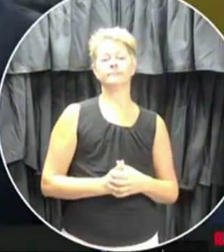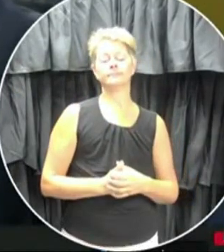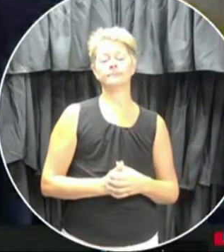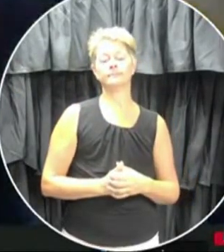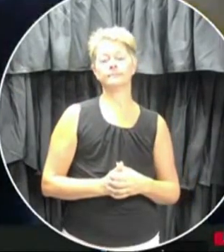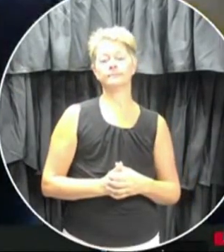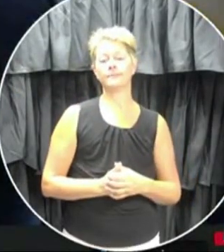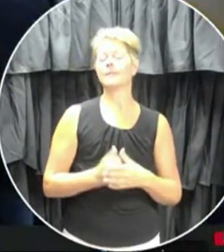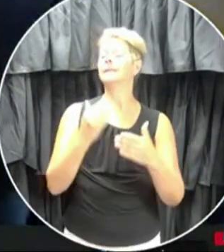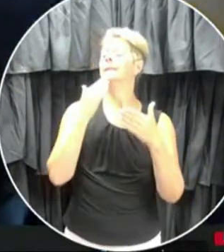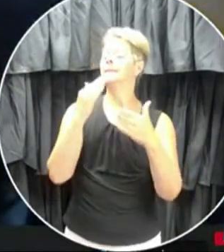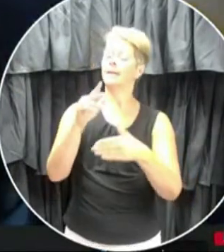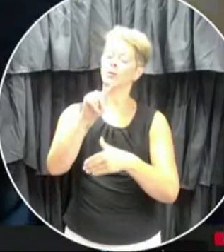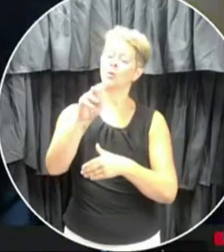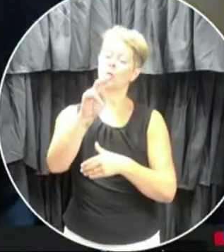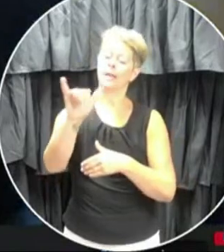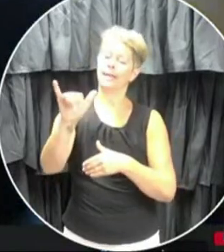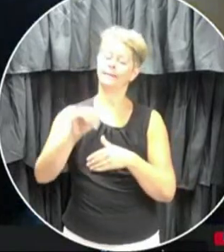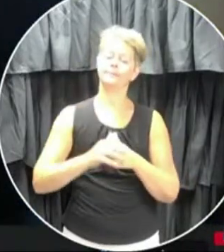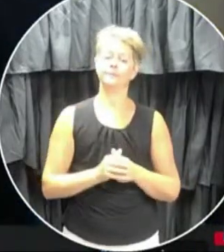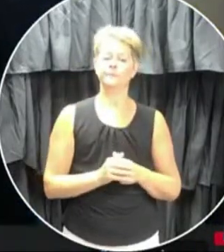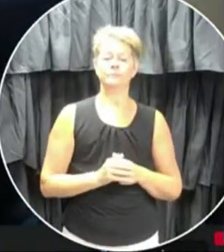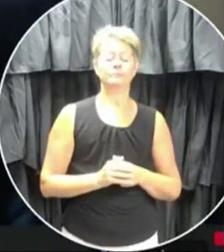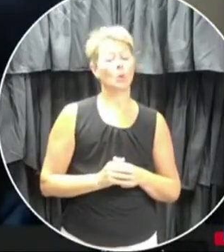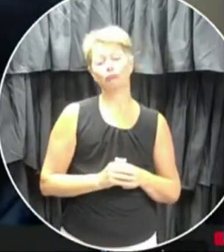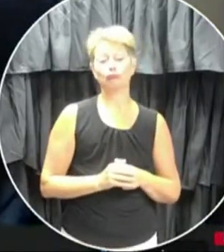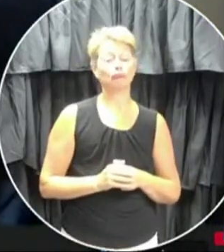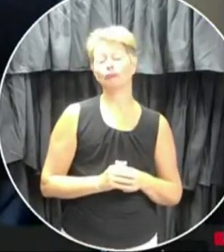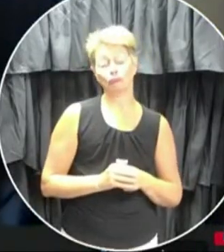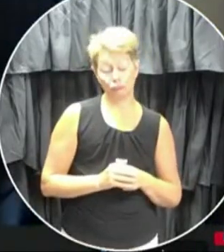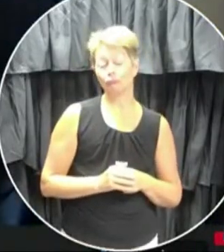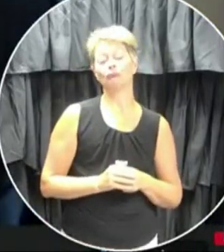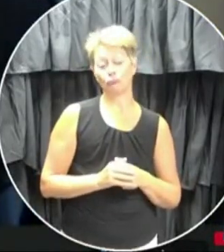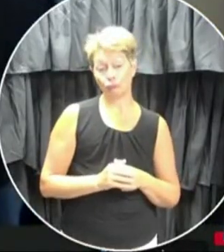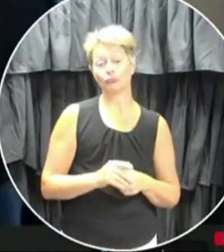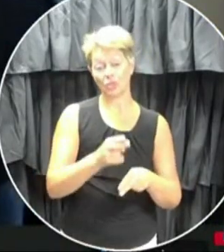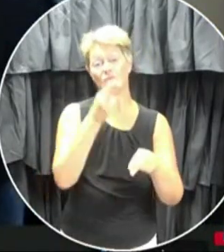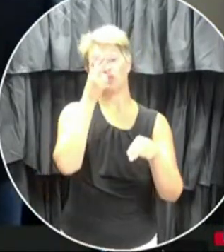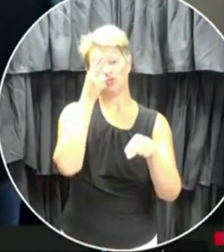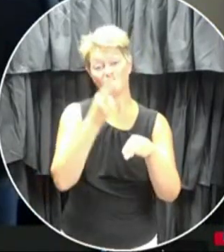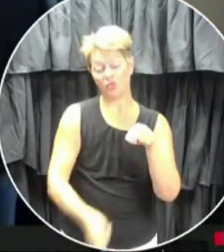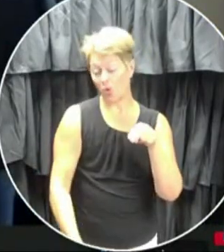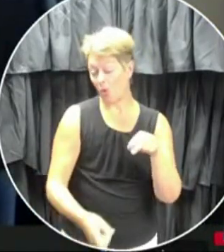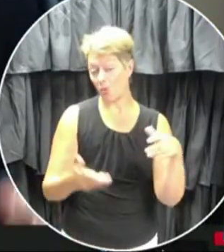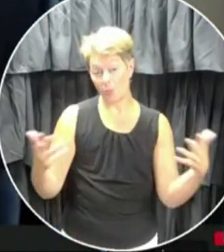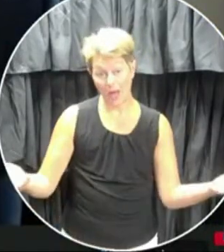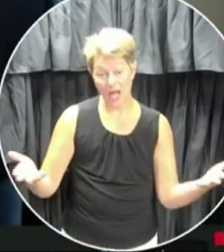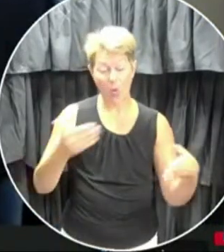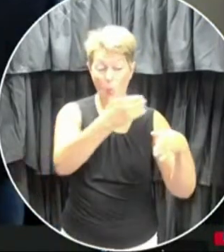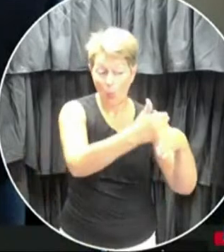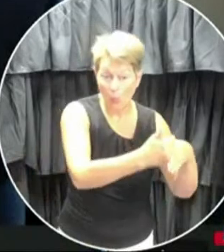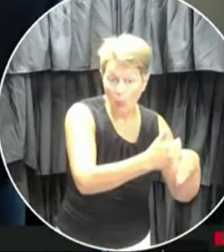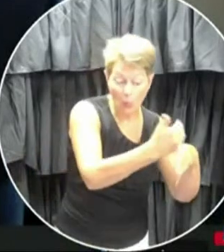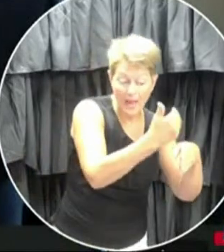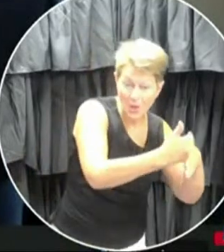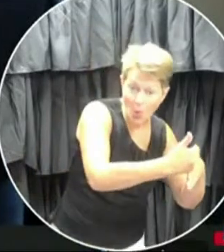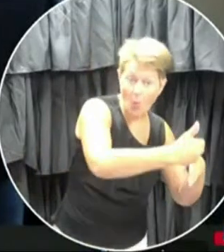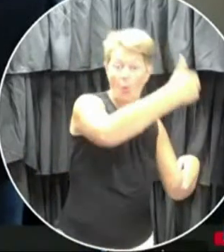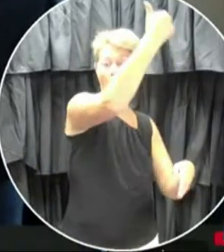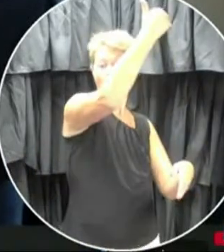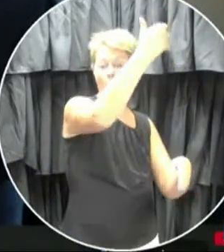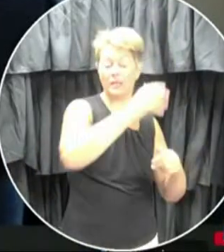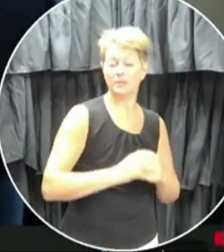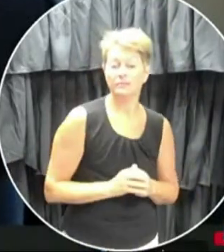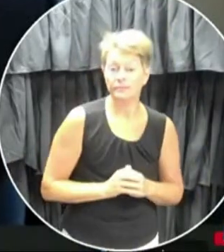Thank you, Tony. No, and short and sweet is exactly what you said. Opening windows pre